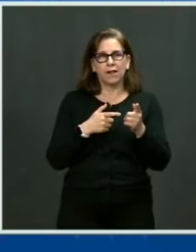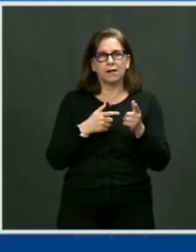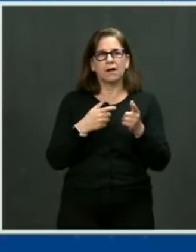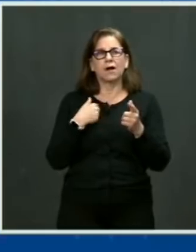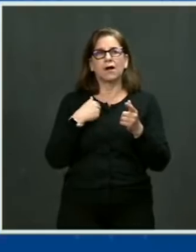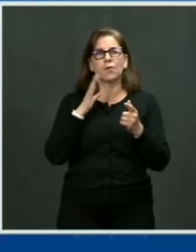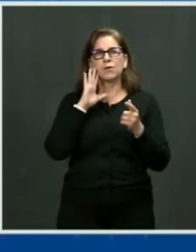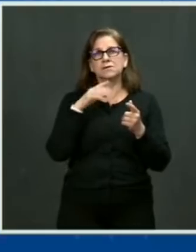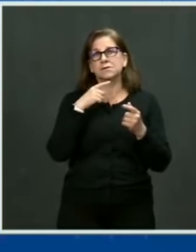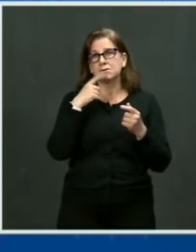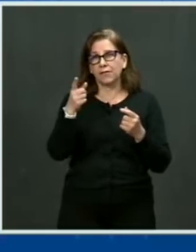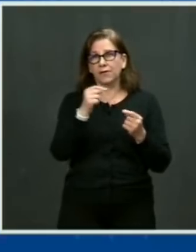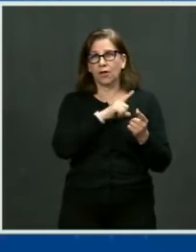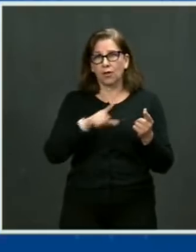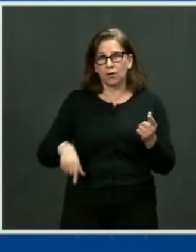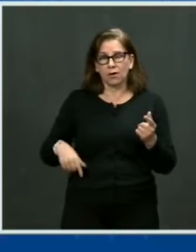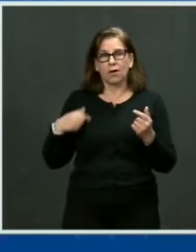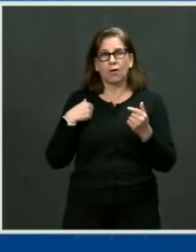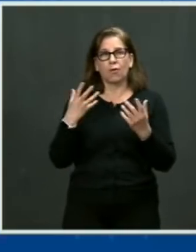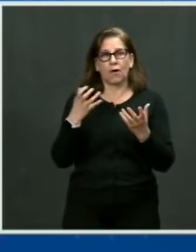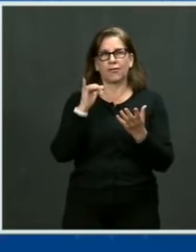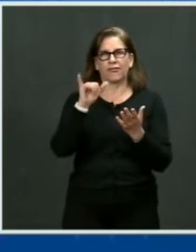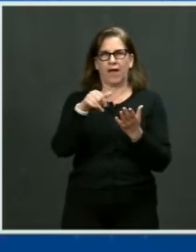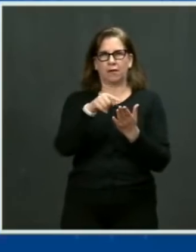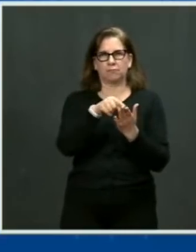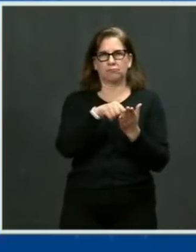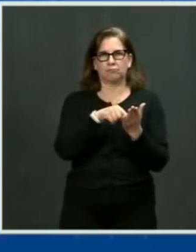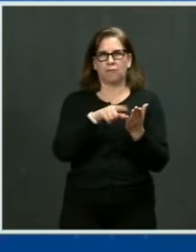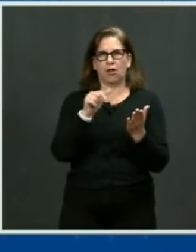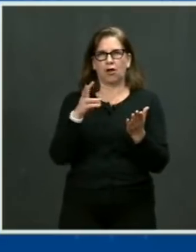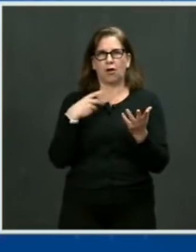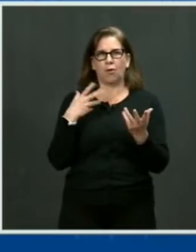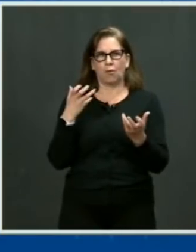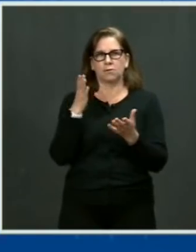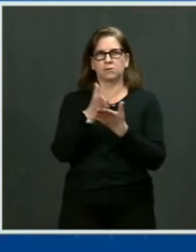But they're not. They're not. They're exempt.